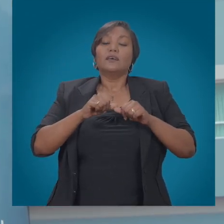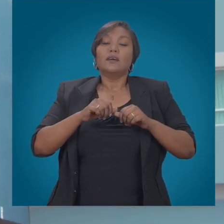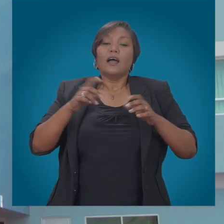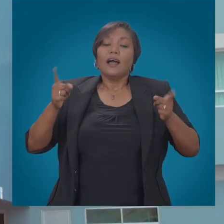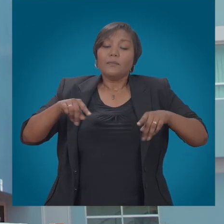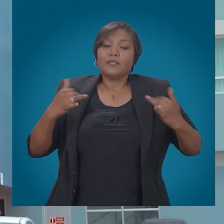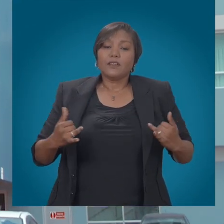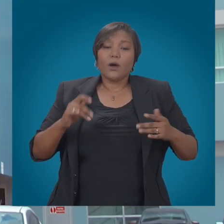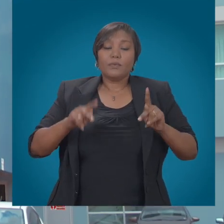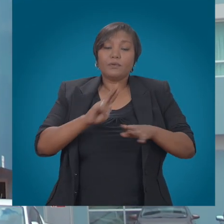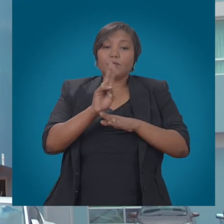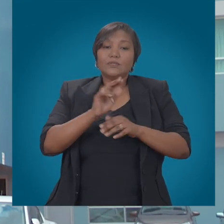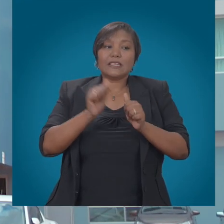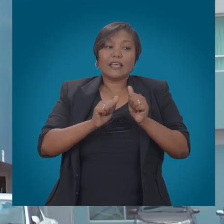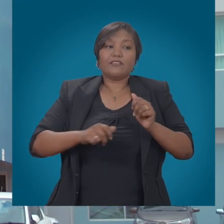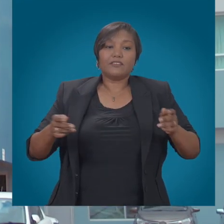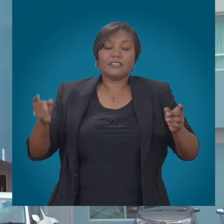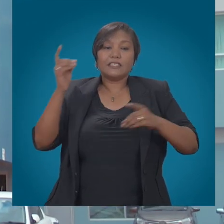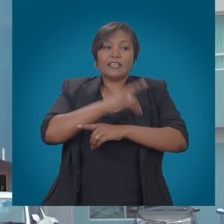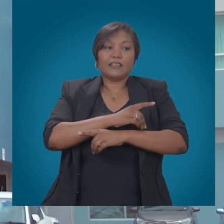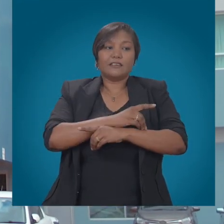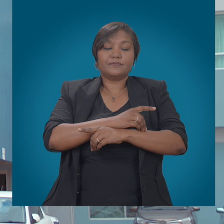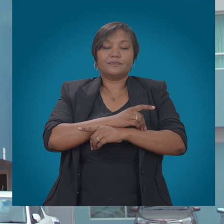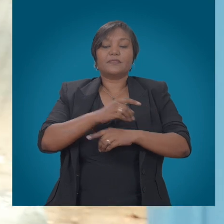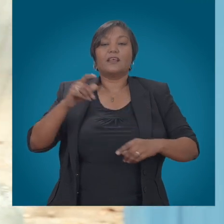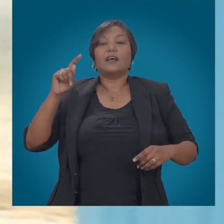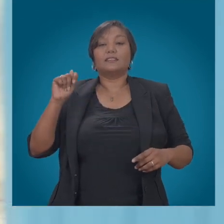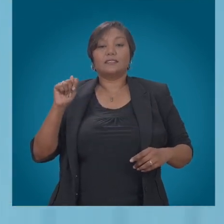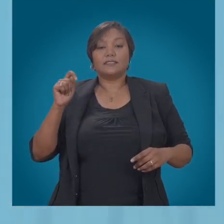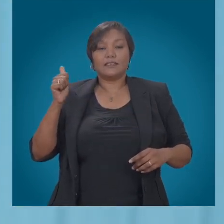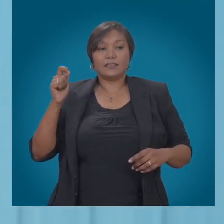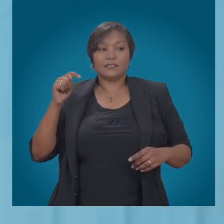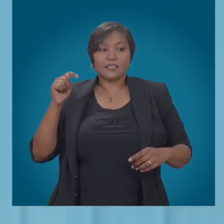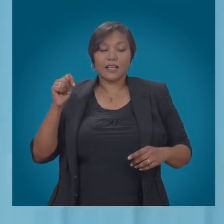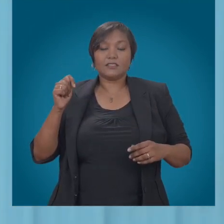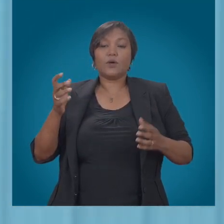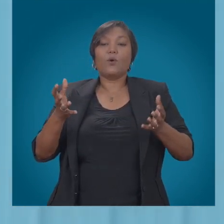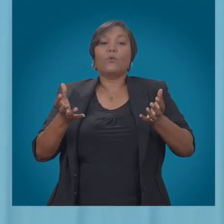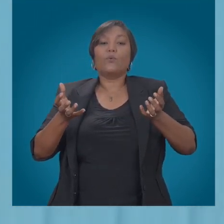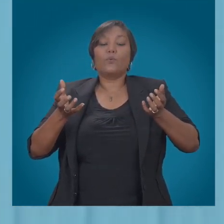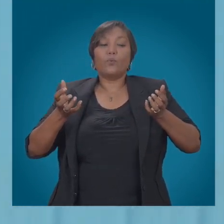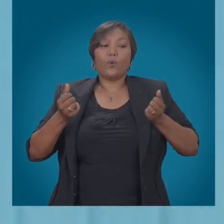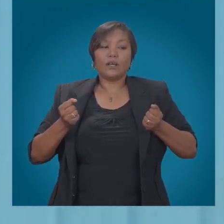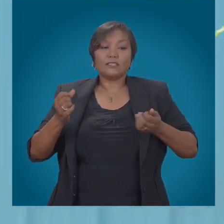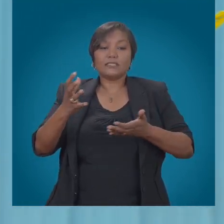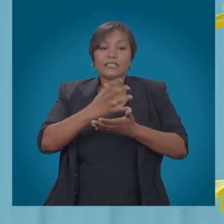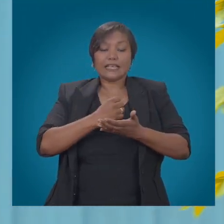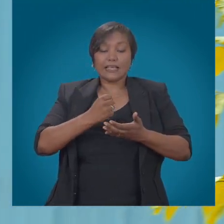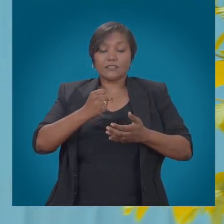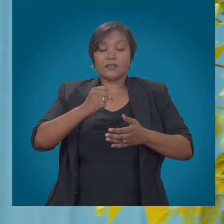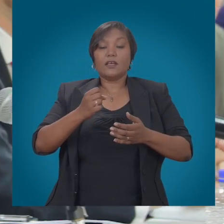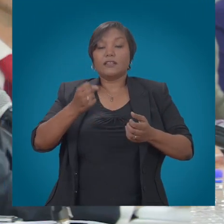is keen to see a symbiotic relationship emerge out of what is unquestionably a vexing debate on OTT and VOIP services